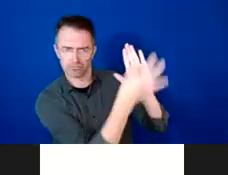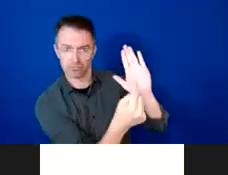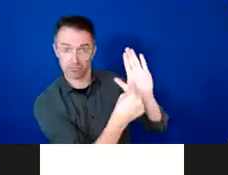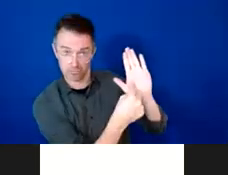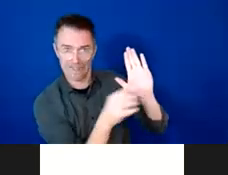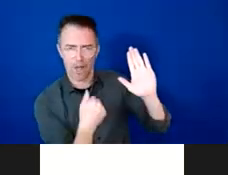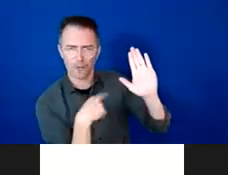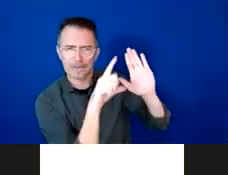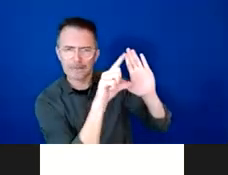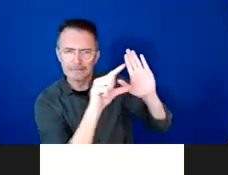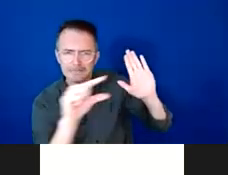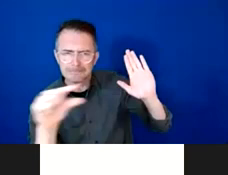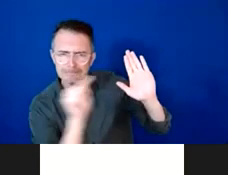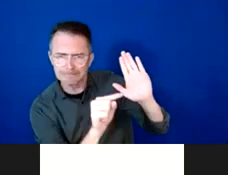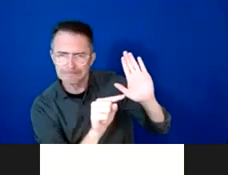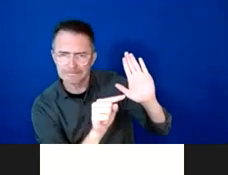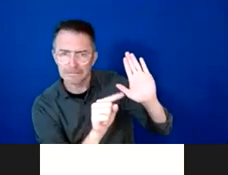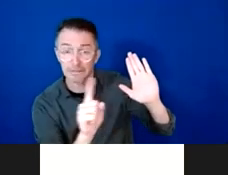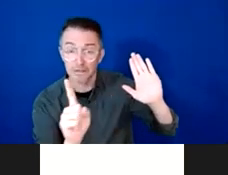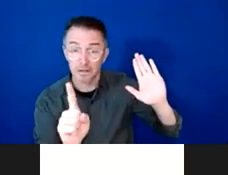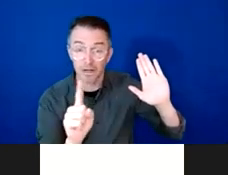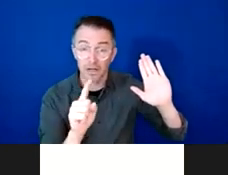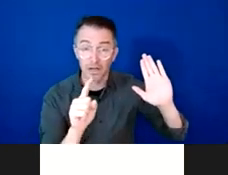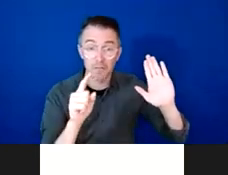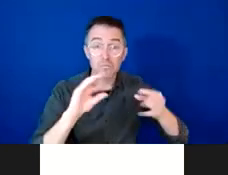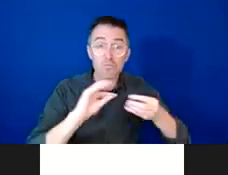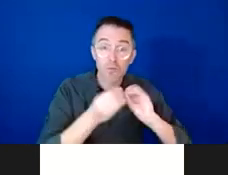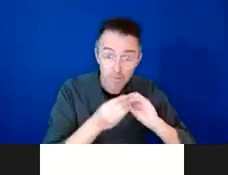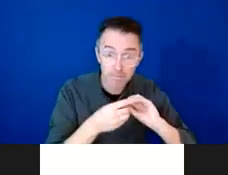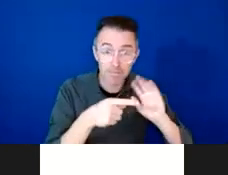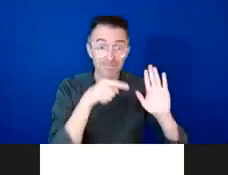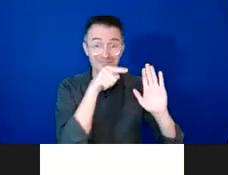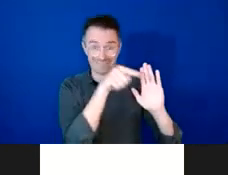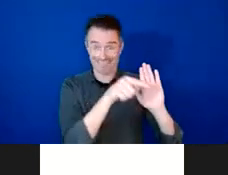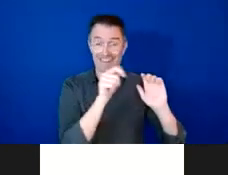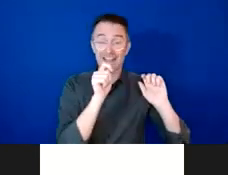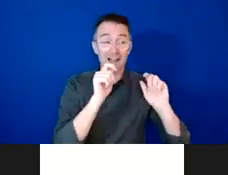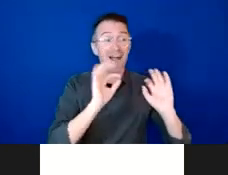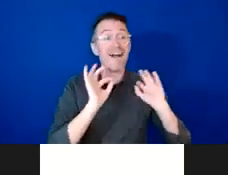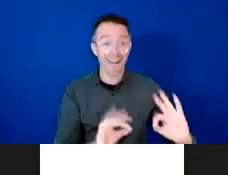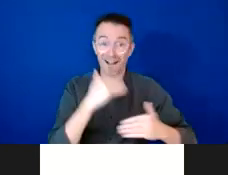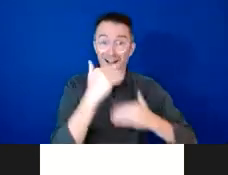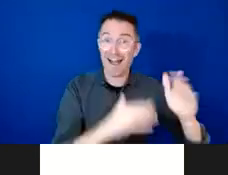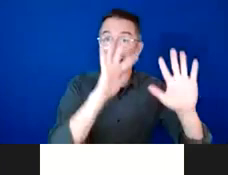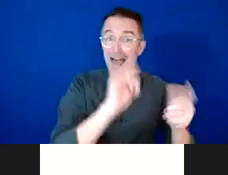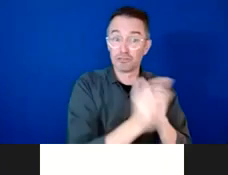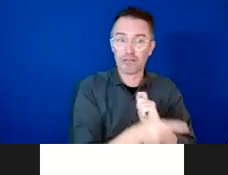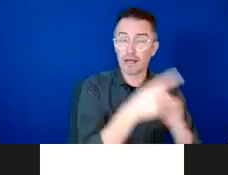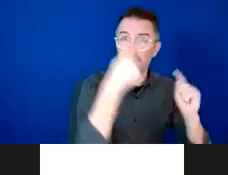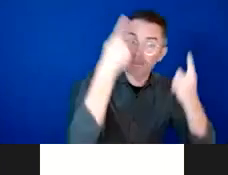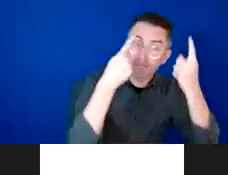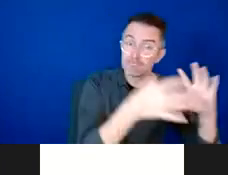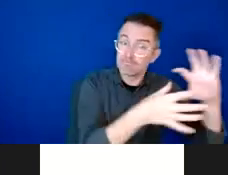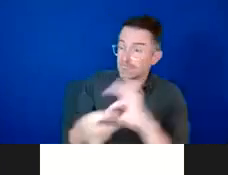the needs for adaptation just take just example the kinds of people who implement adaptation projects these are